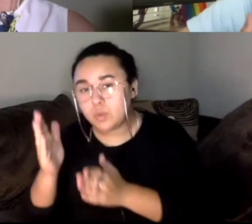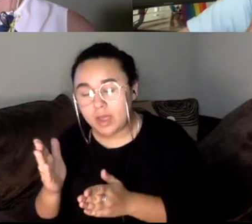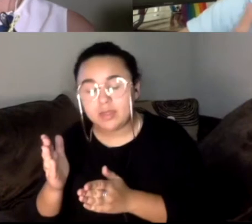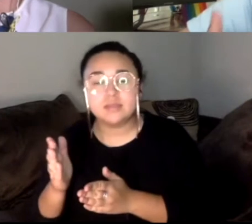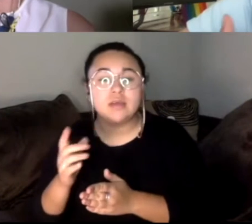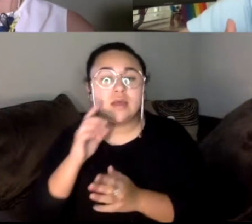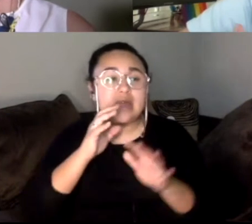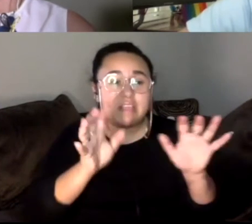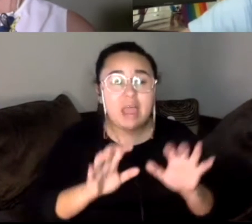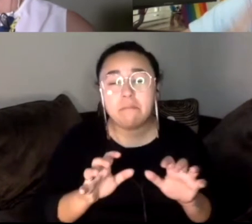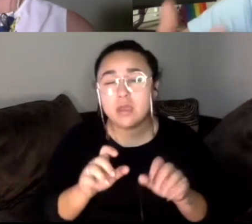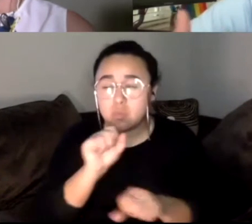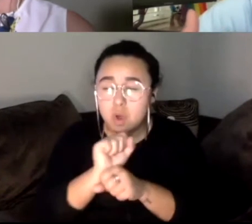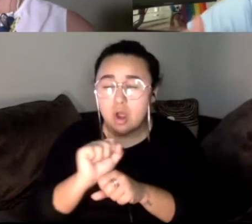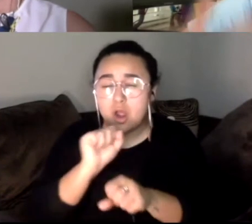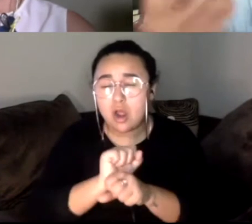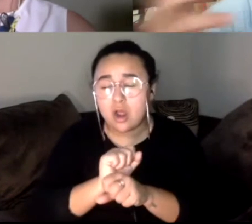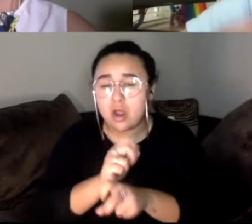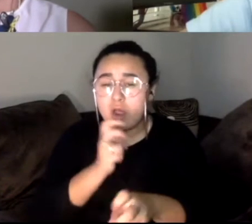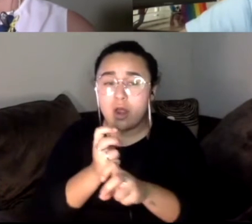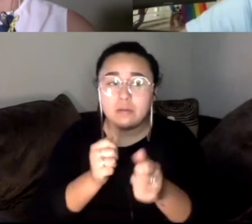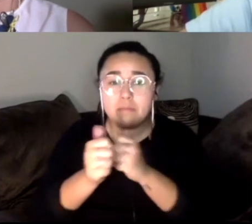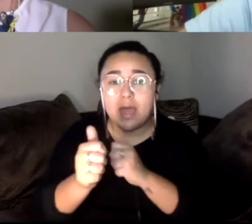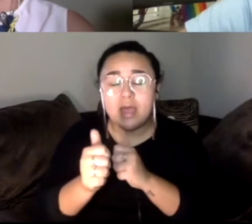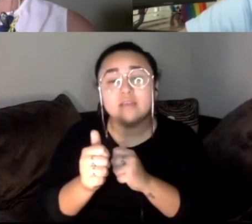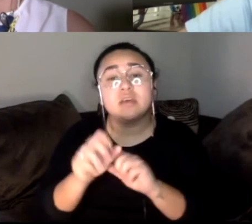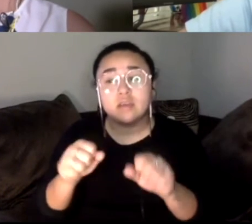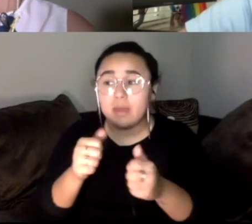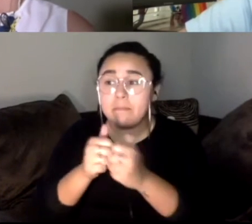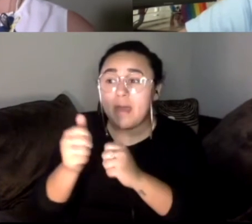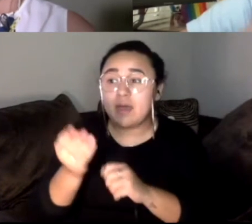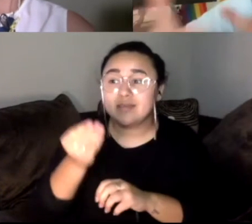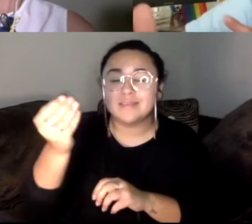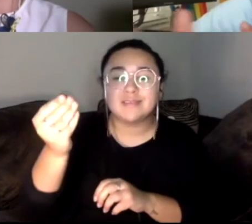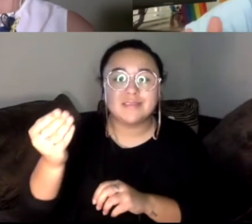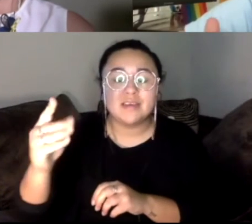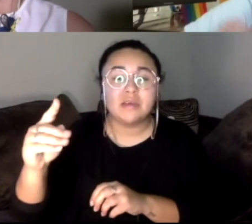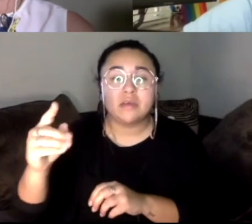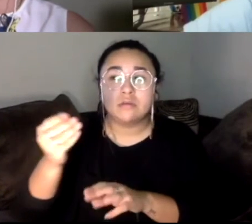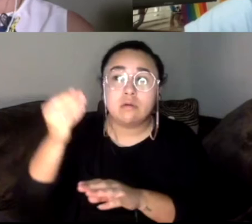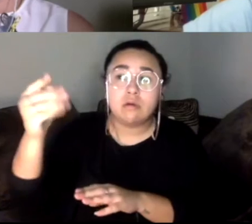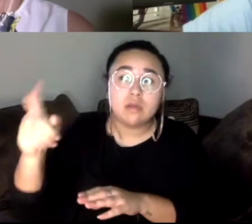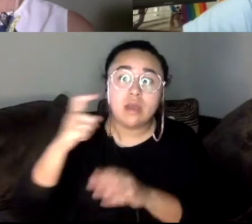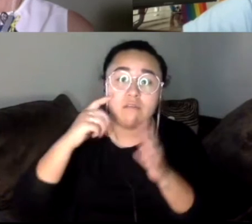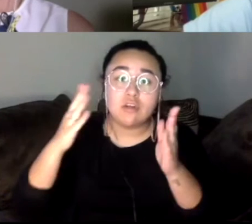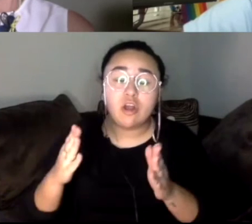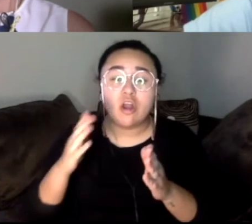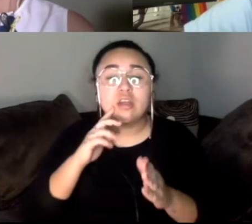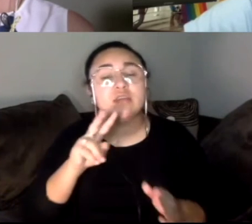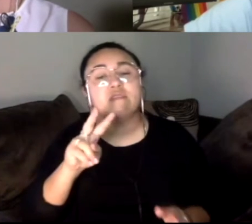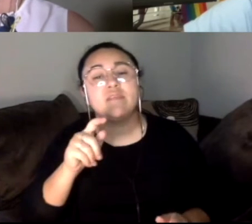really worked really hard to pass, it could pass and then it can get vetoed by a Republican governor and might not get revived by